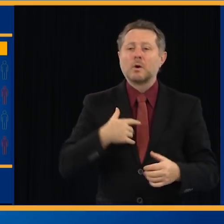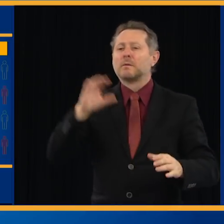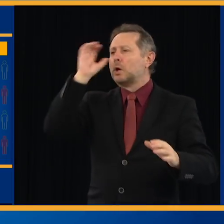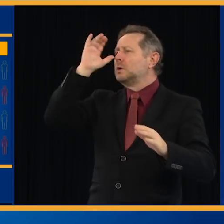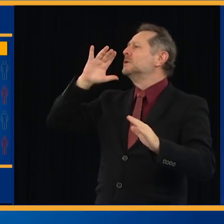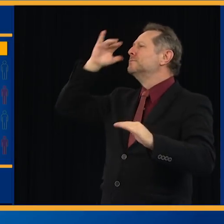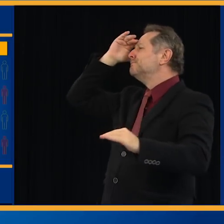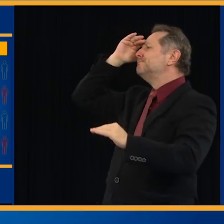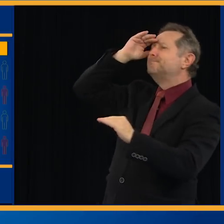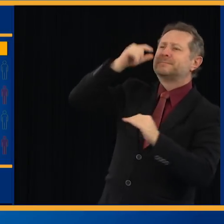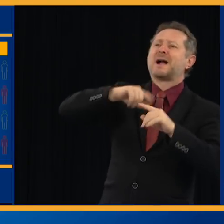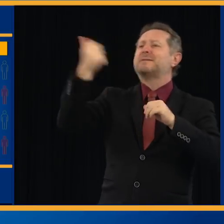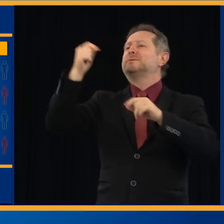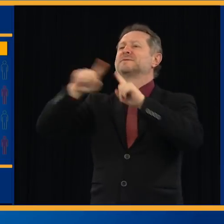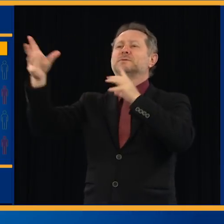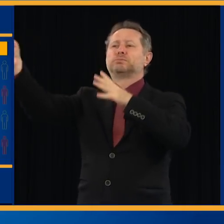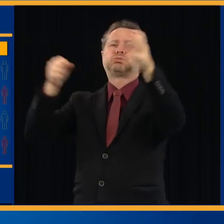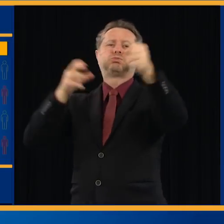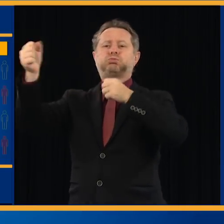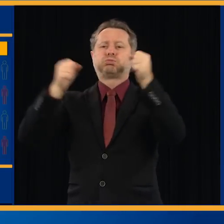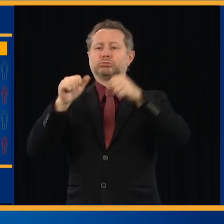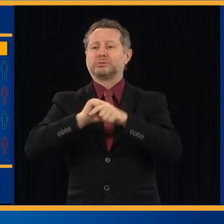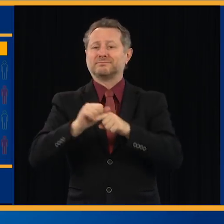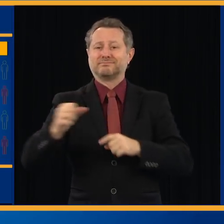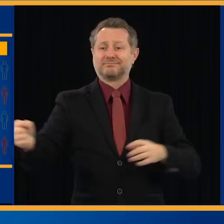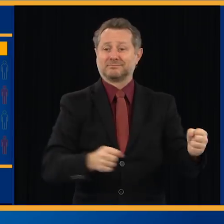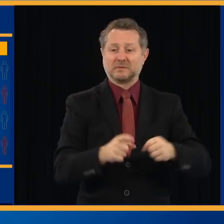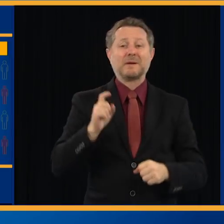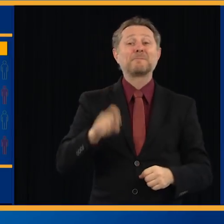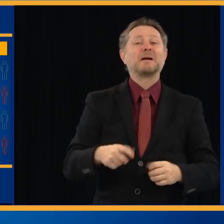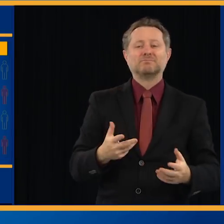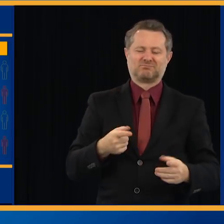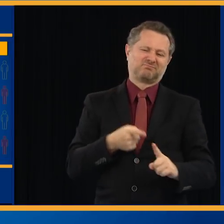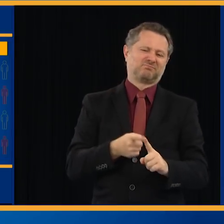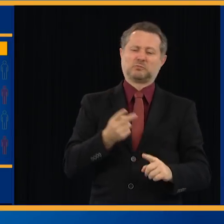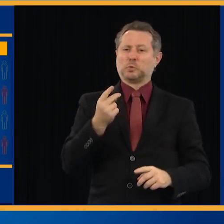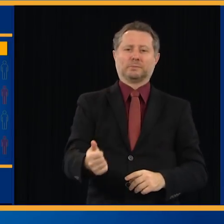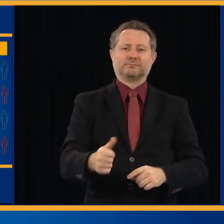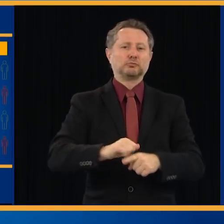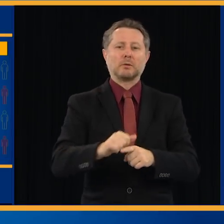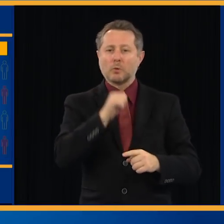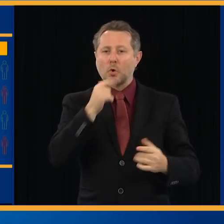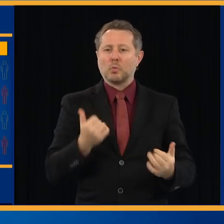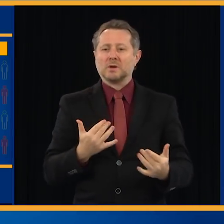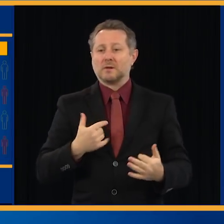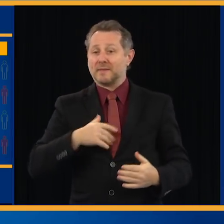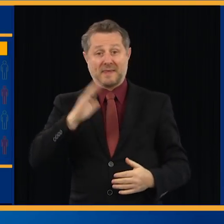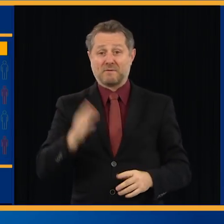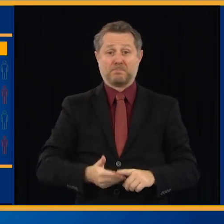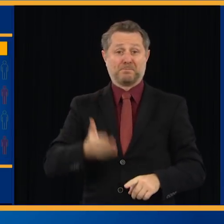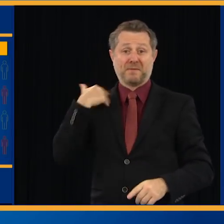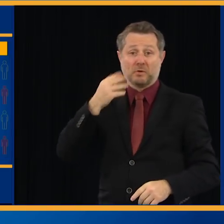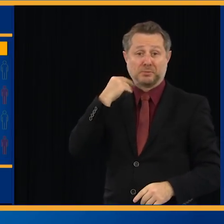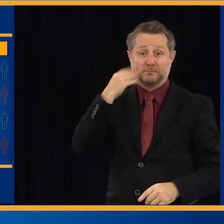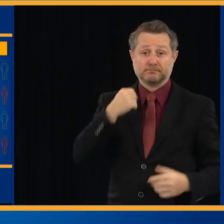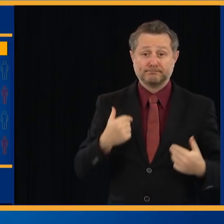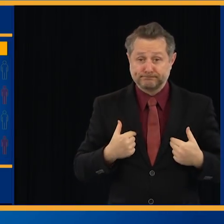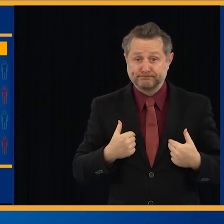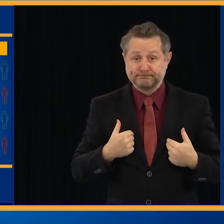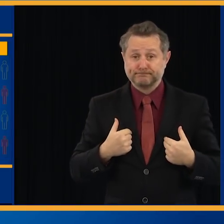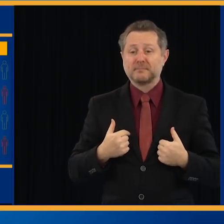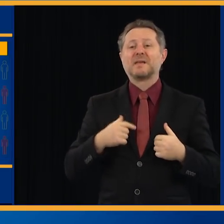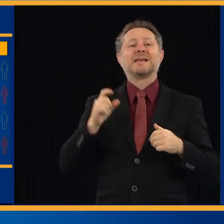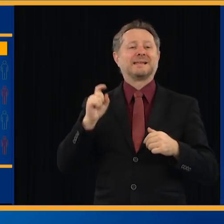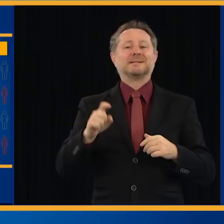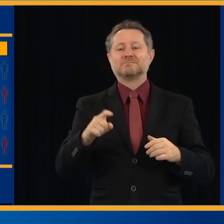And then you have to train them right away because nobody's done this before. They're going to need help. They're going to need technology.